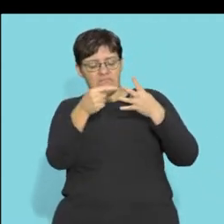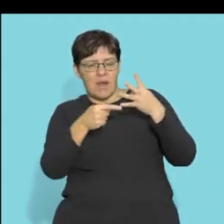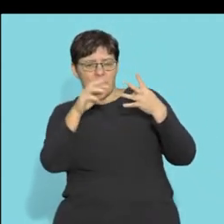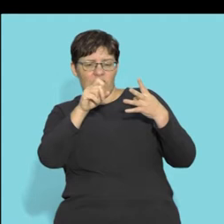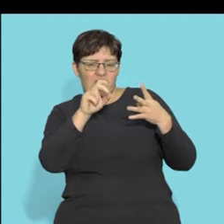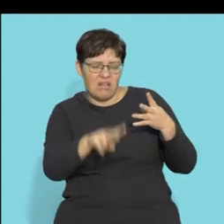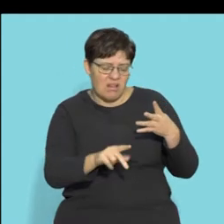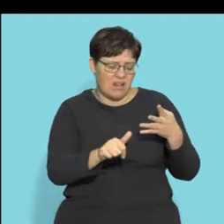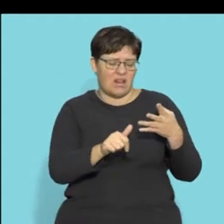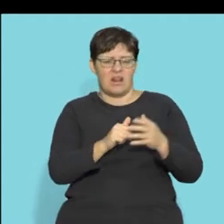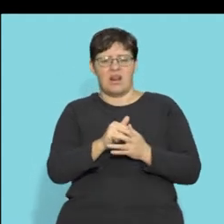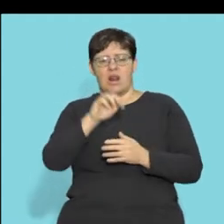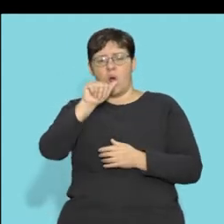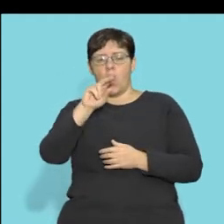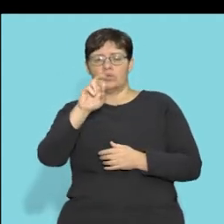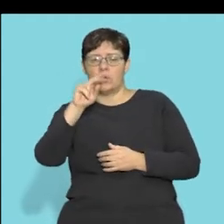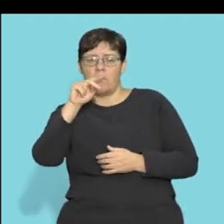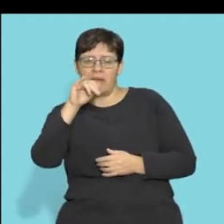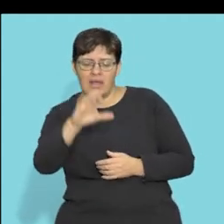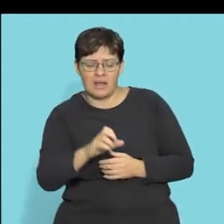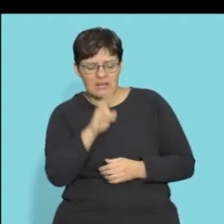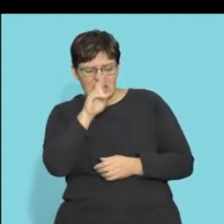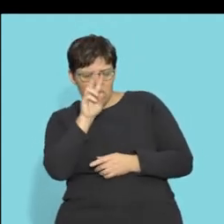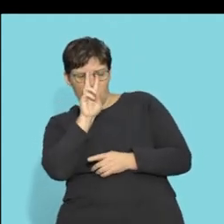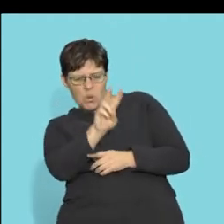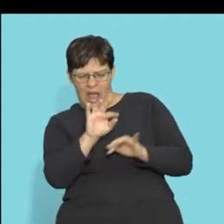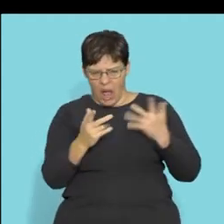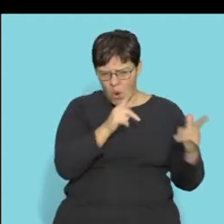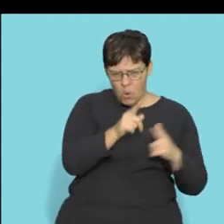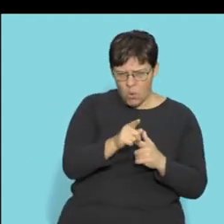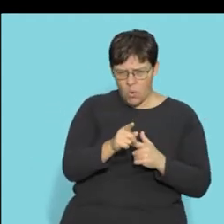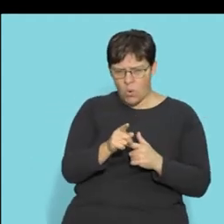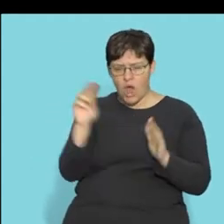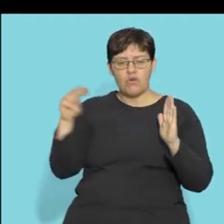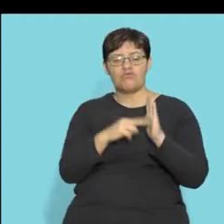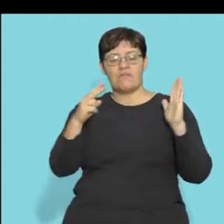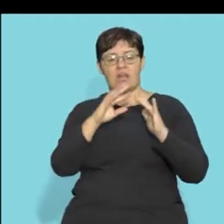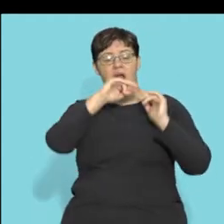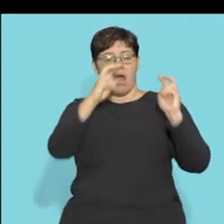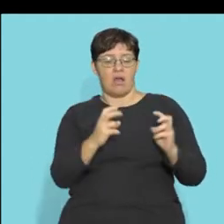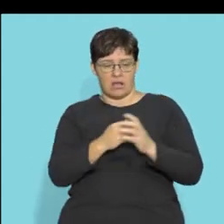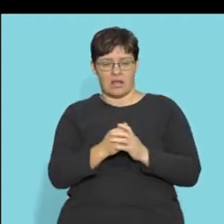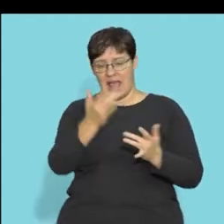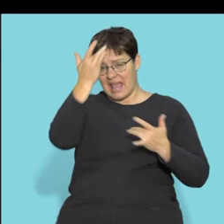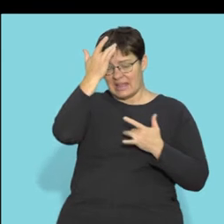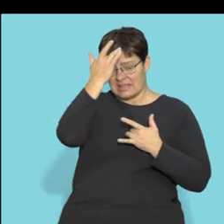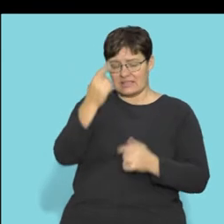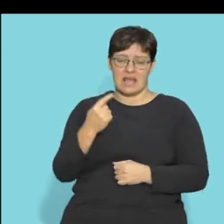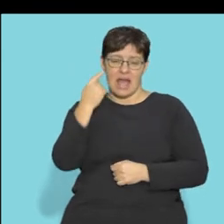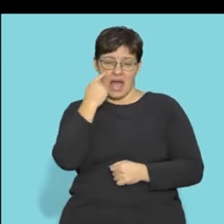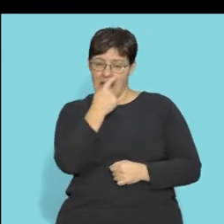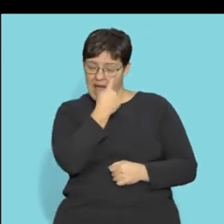autonomic nervous system. We're going to see what nerve cells look like. The reflex arc, the reflex arc,